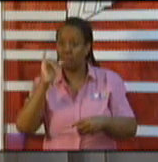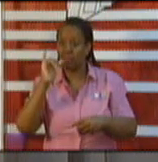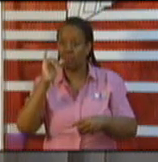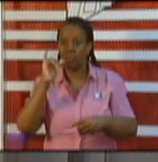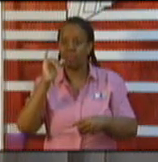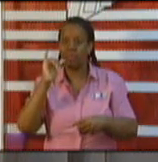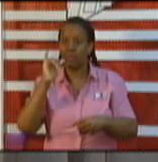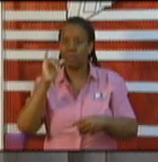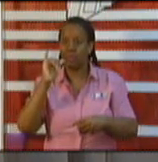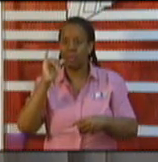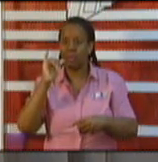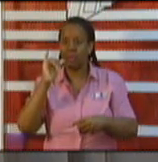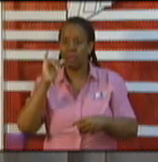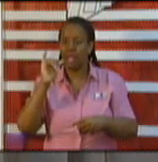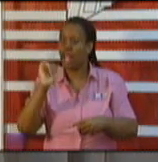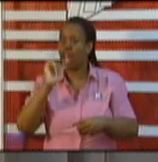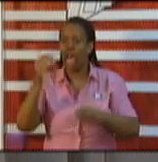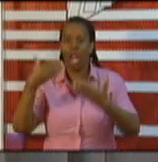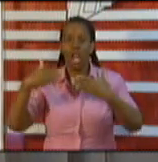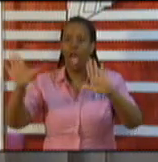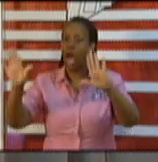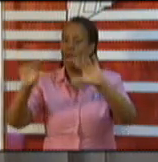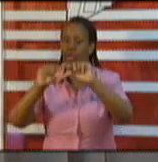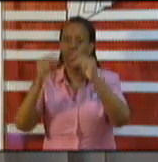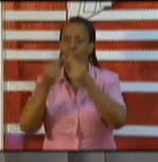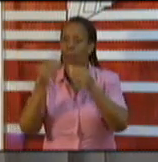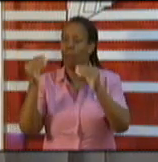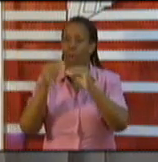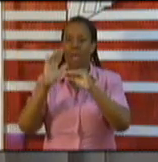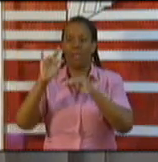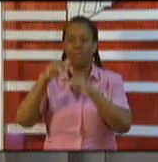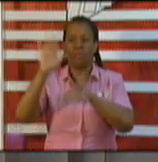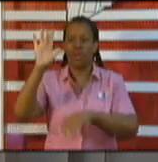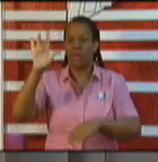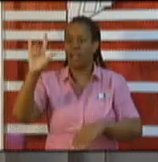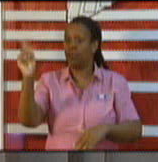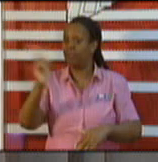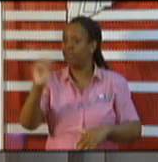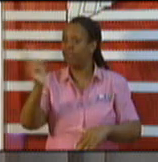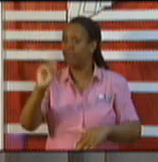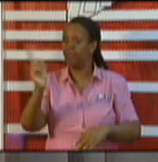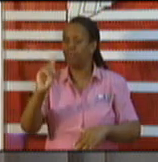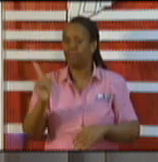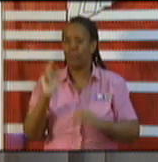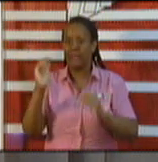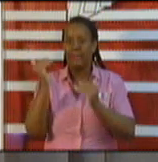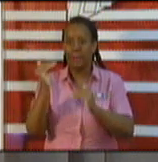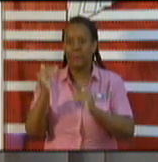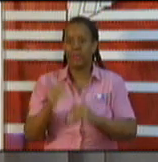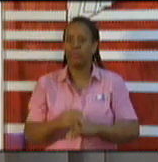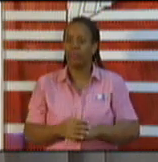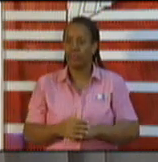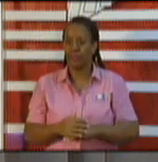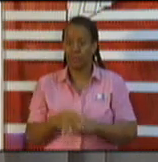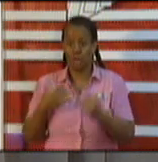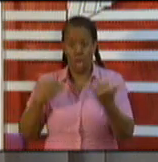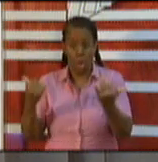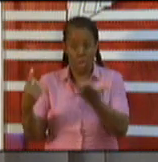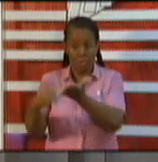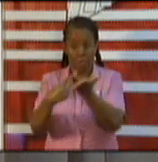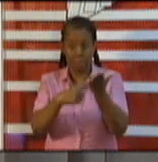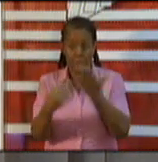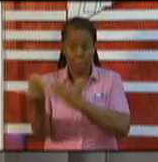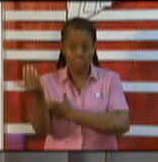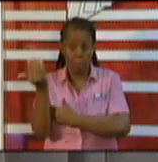in groups of more than 25. In my discussions, my daily briefing with the heads of security this morning and in particular with the Trinidad and Tobago